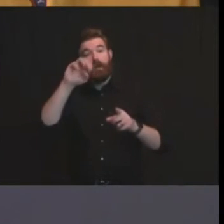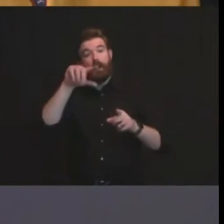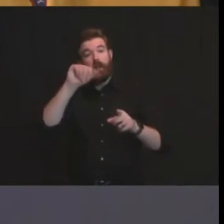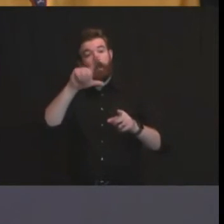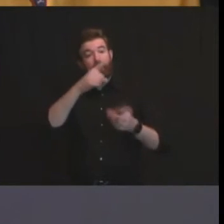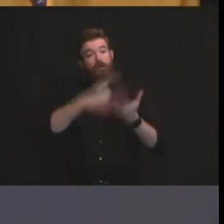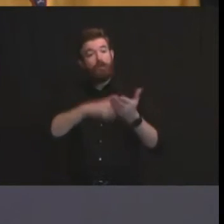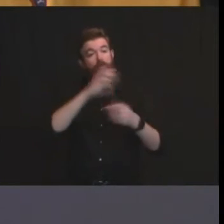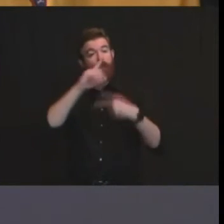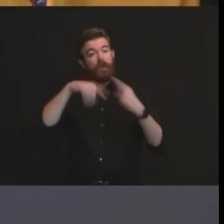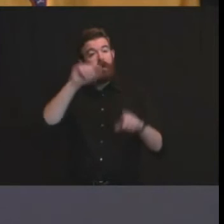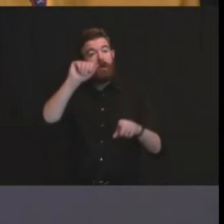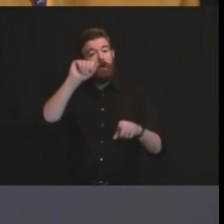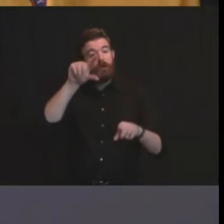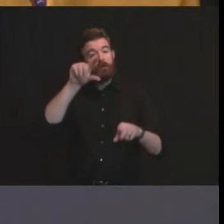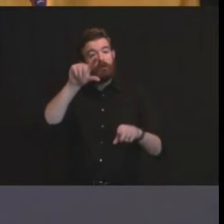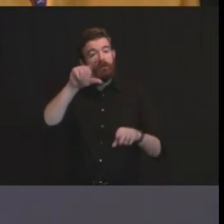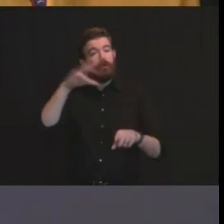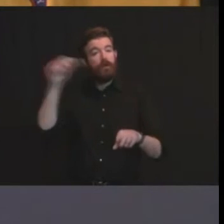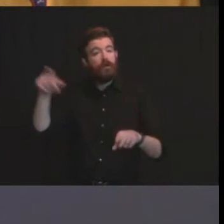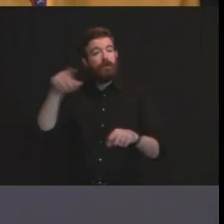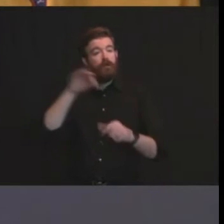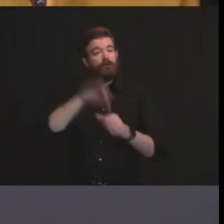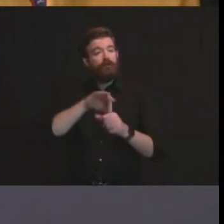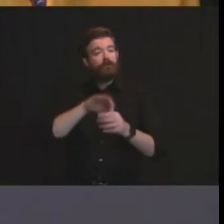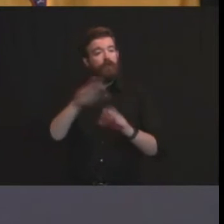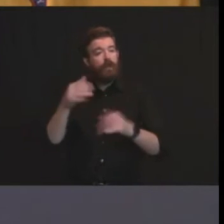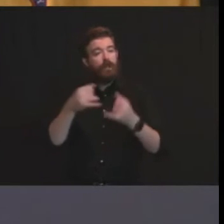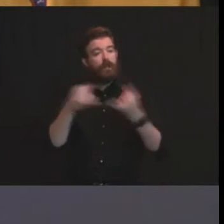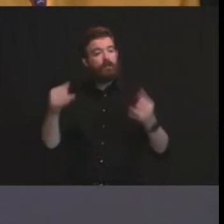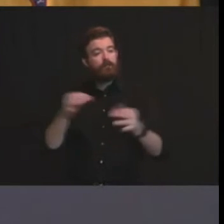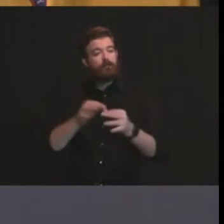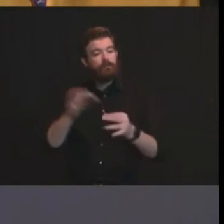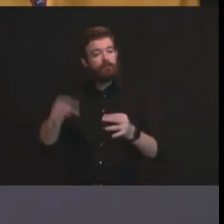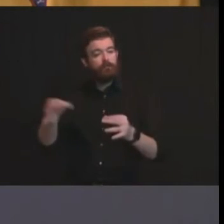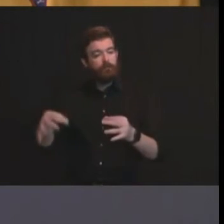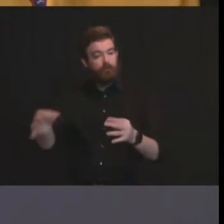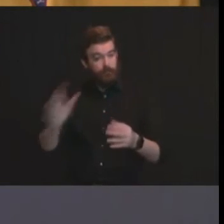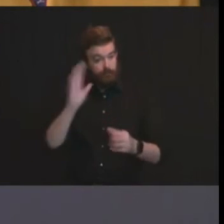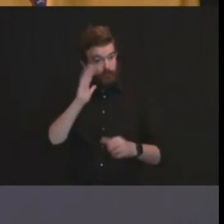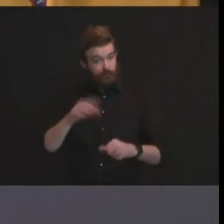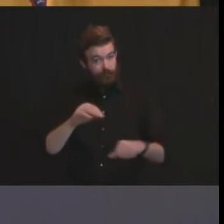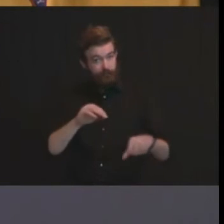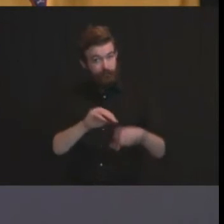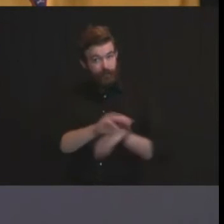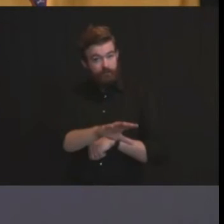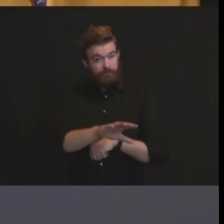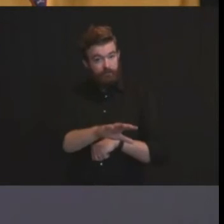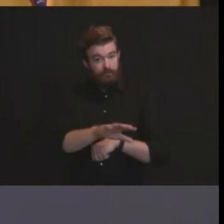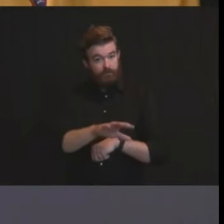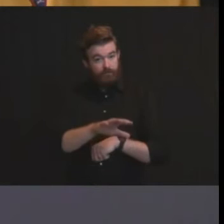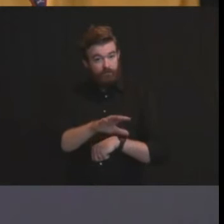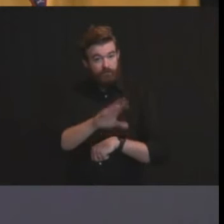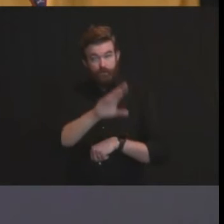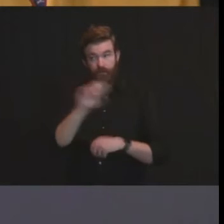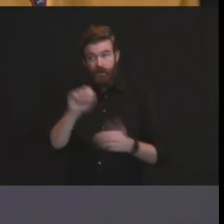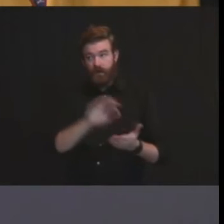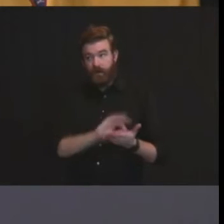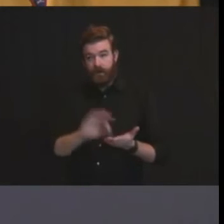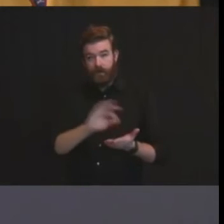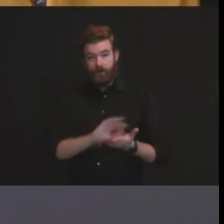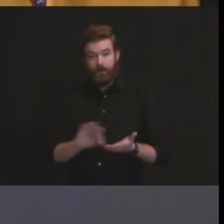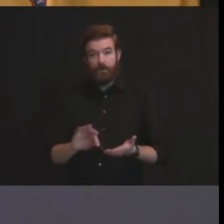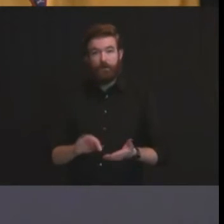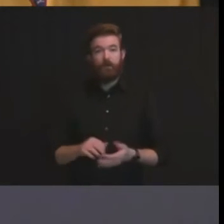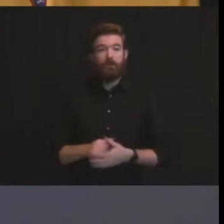extension of the deadline includes impacts the recount deadline on the attorney general's guidelines uh we